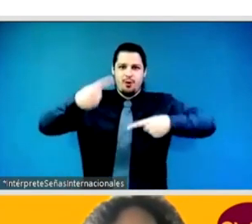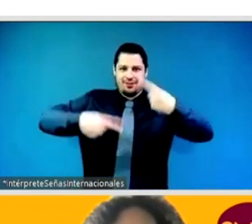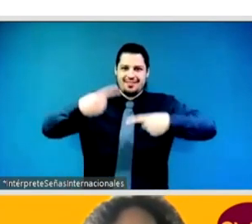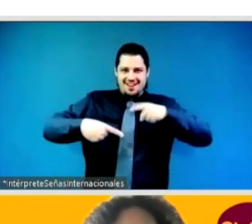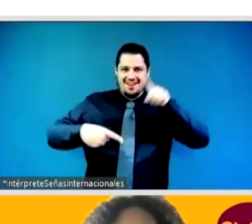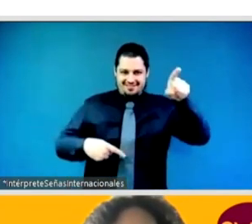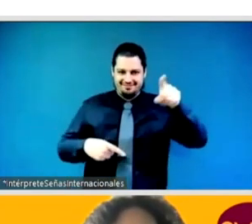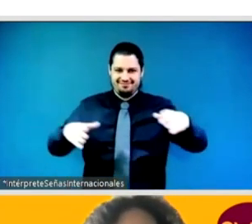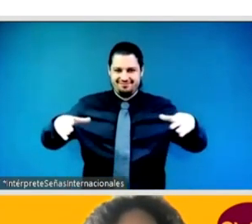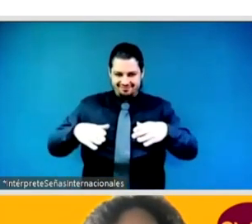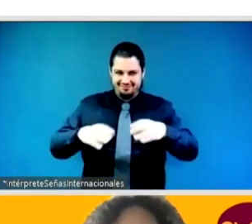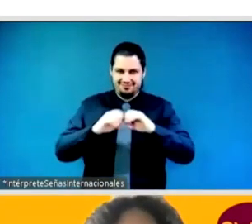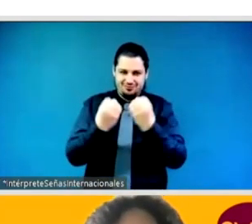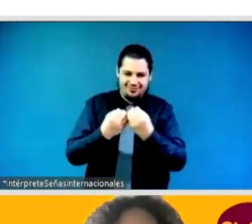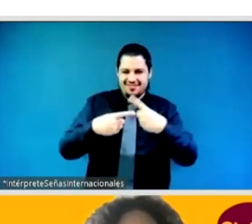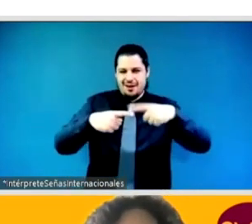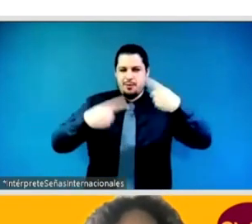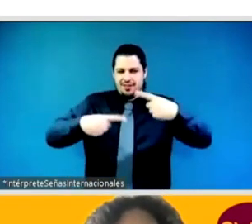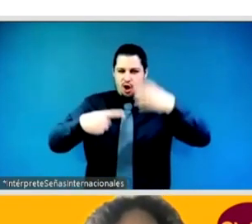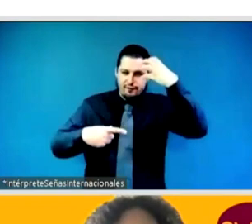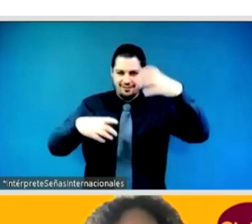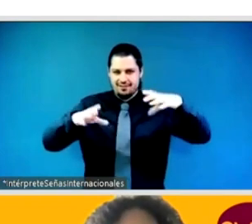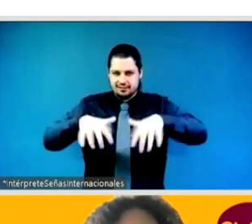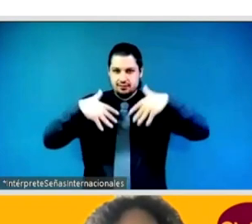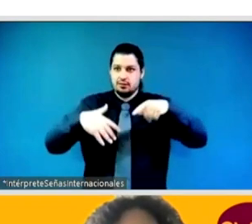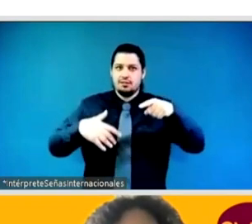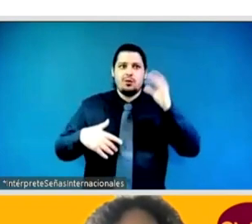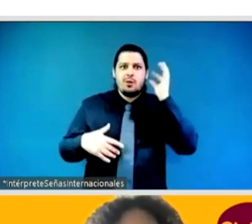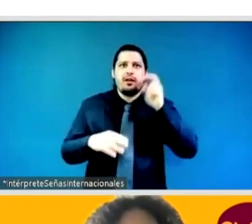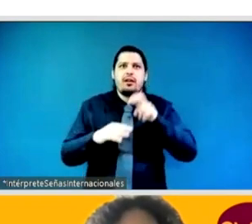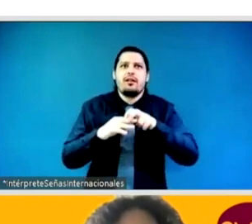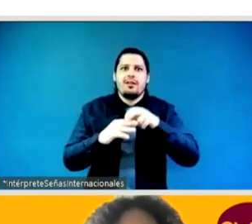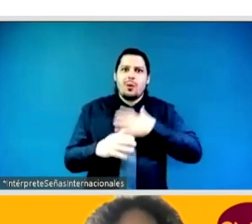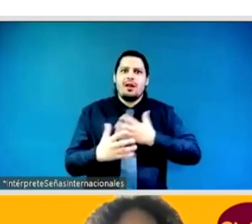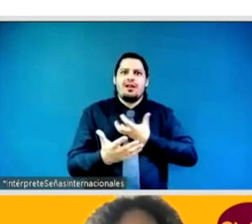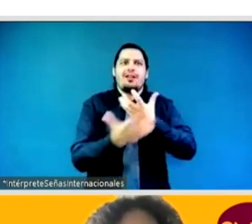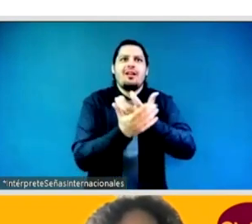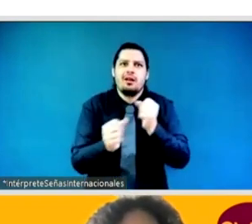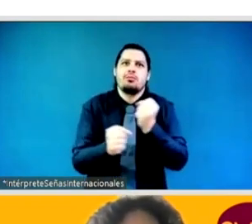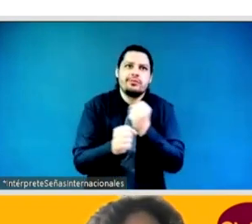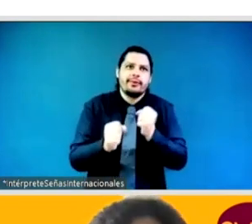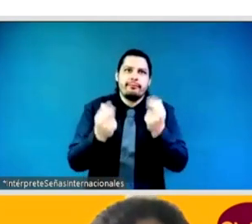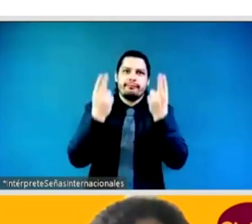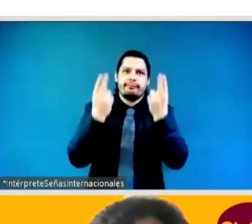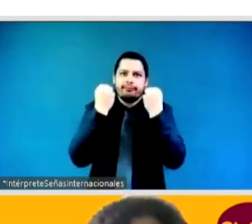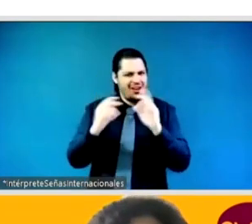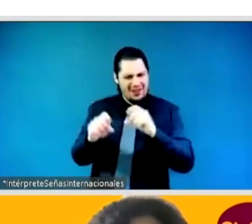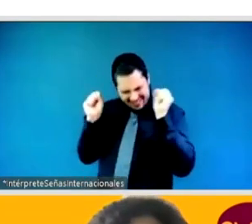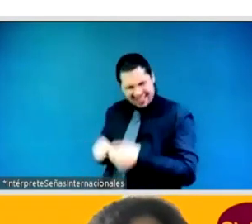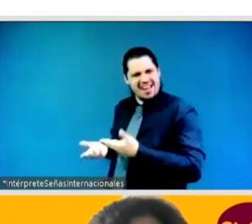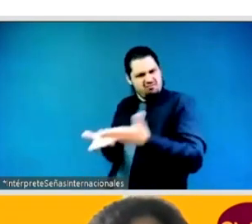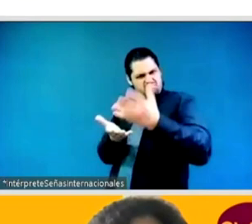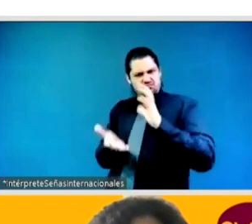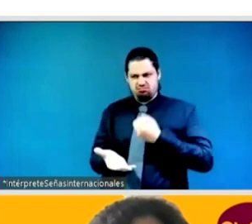other women to be in the leadership position so we can be like a generation of